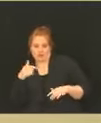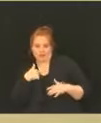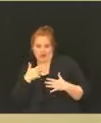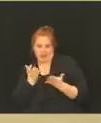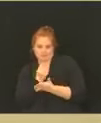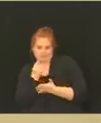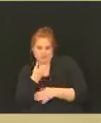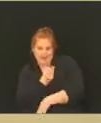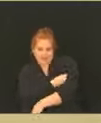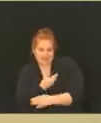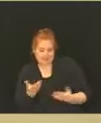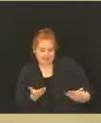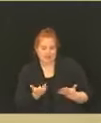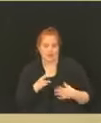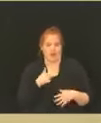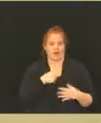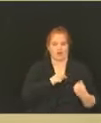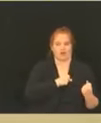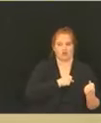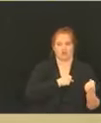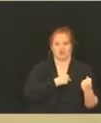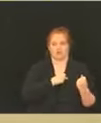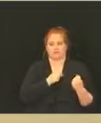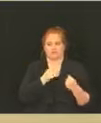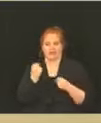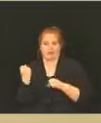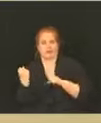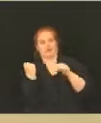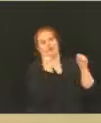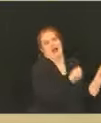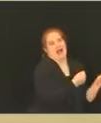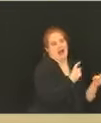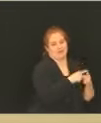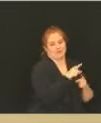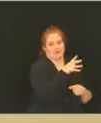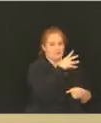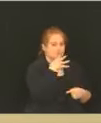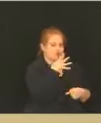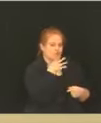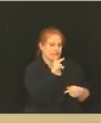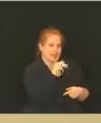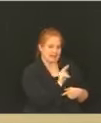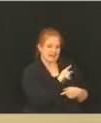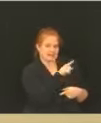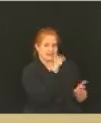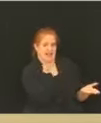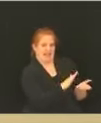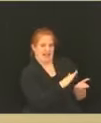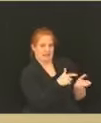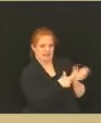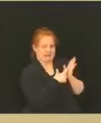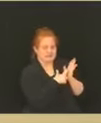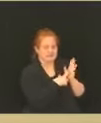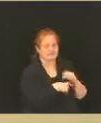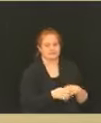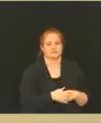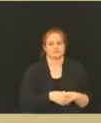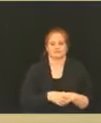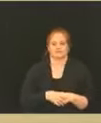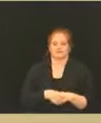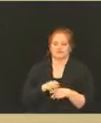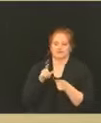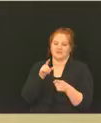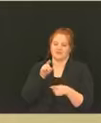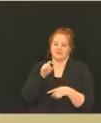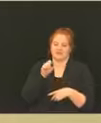readers ask me, can I just drive out to rural Kansas and attempt to get a vaccine where there is less demand? I'll tell you